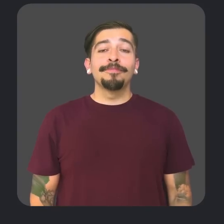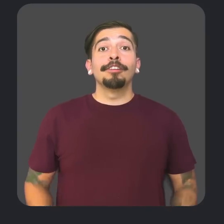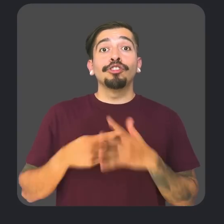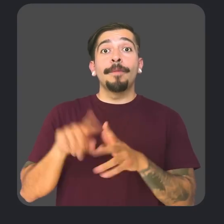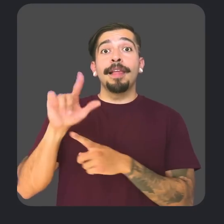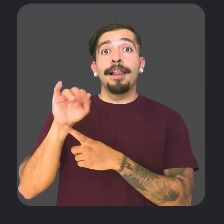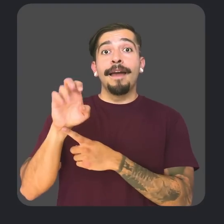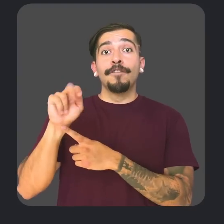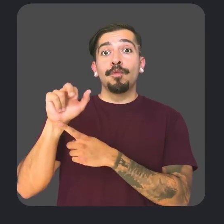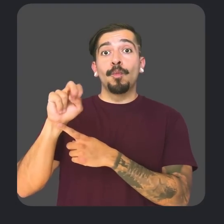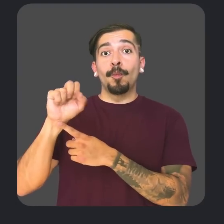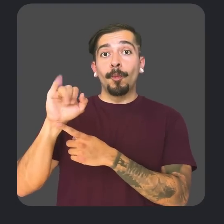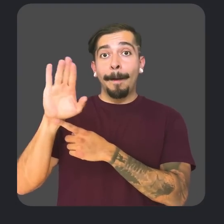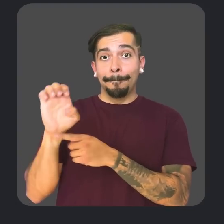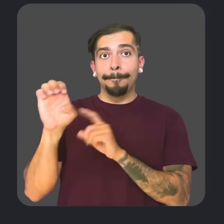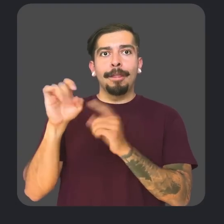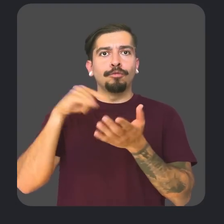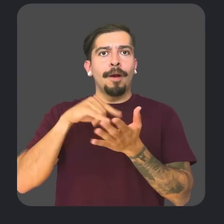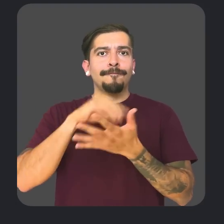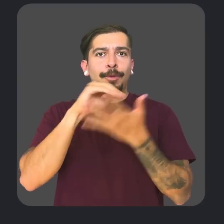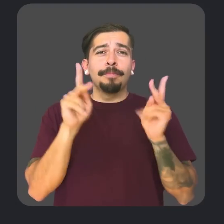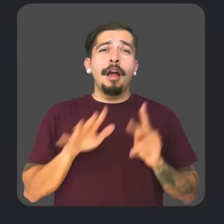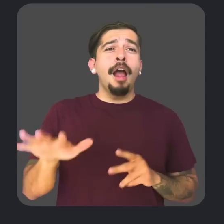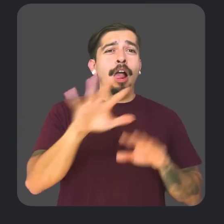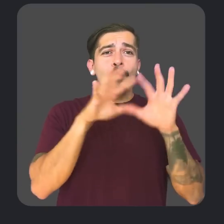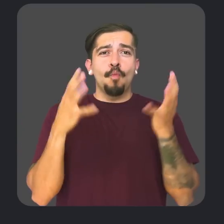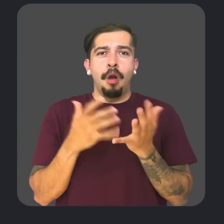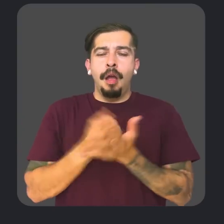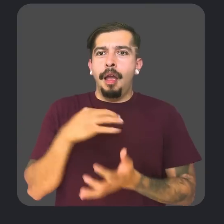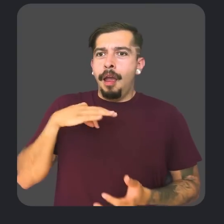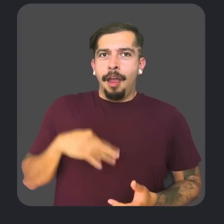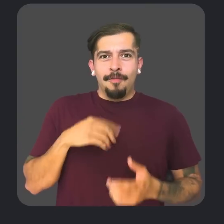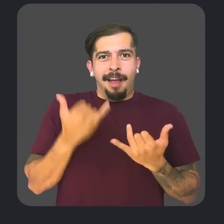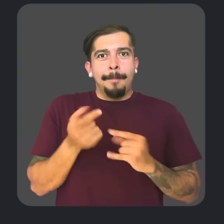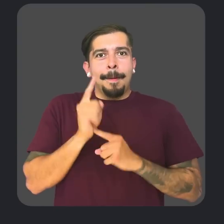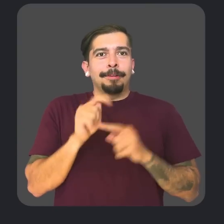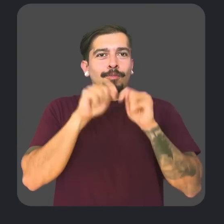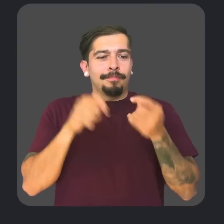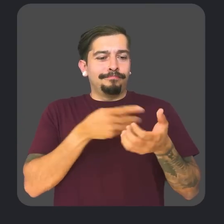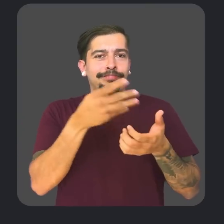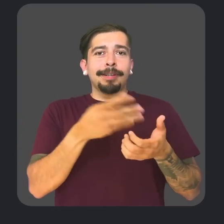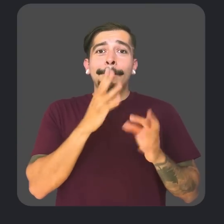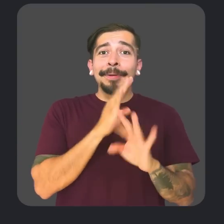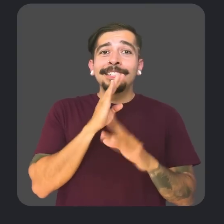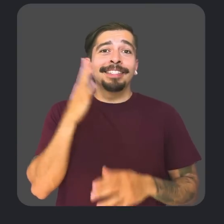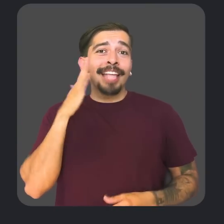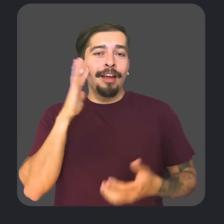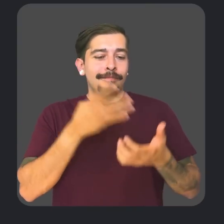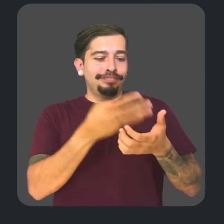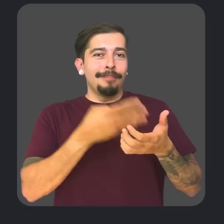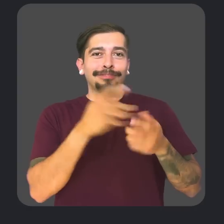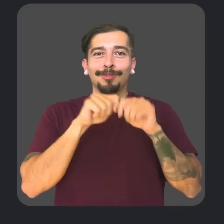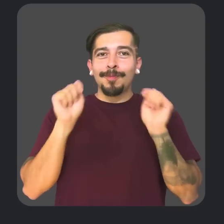Starting with Live Transcribe, an Android feature that people across the world can use to get real-time transcriptions of speech and sounds